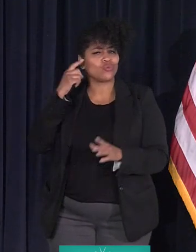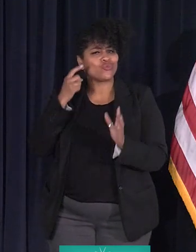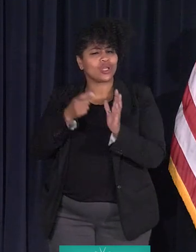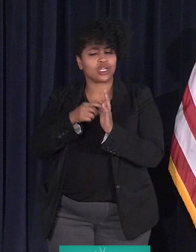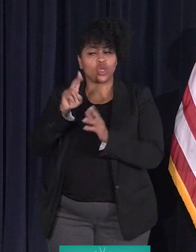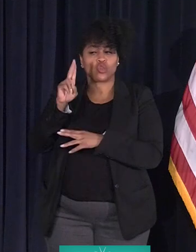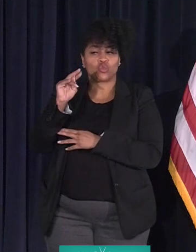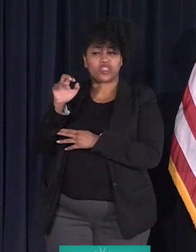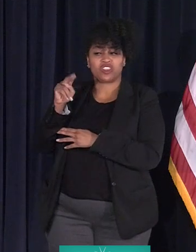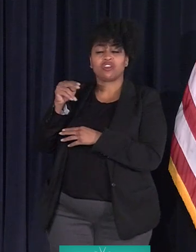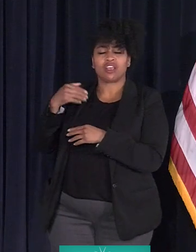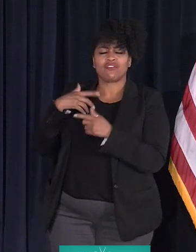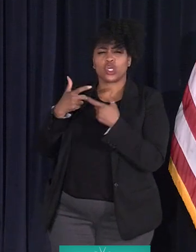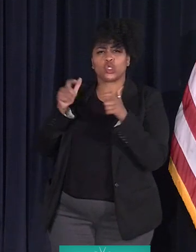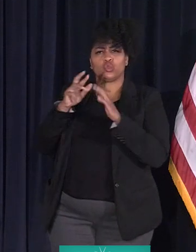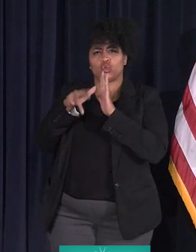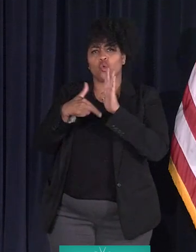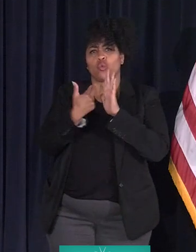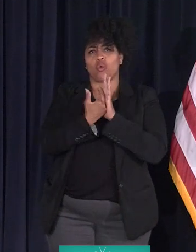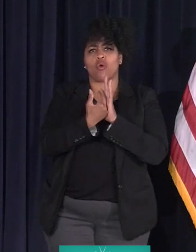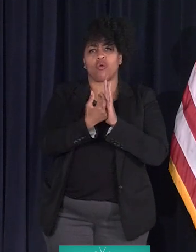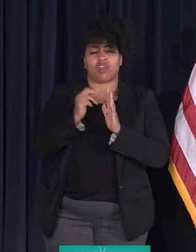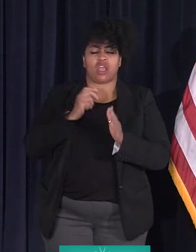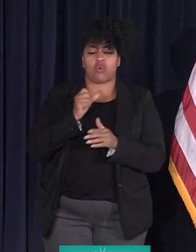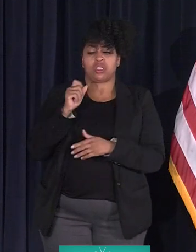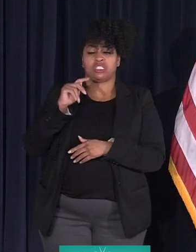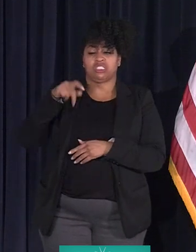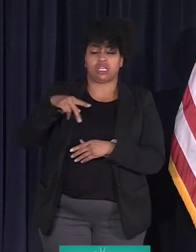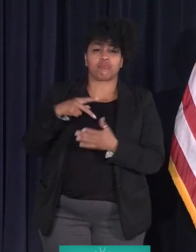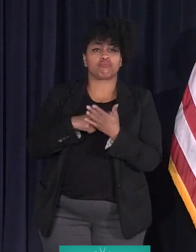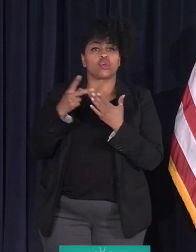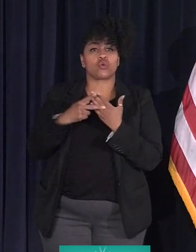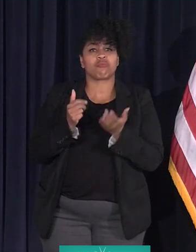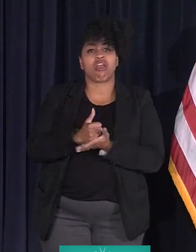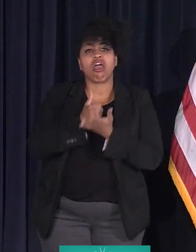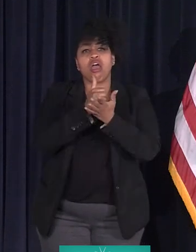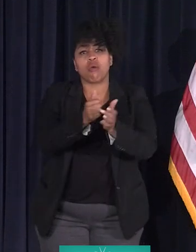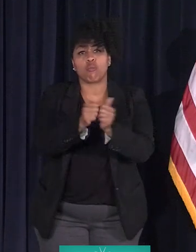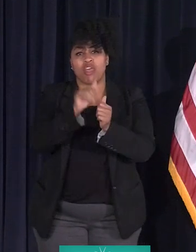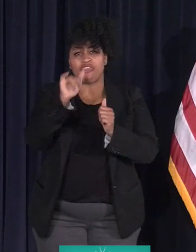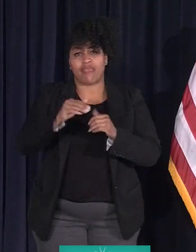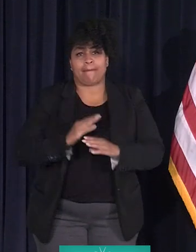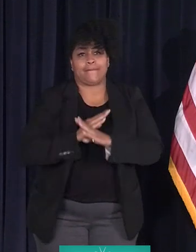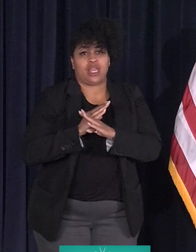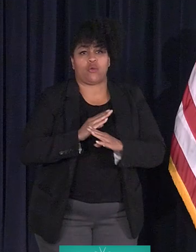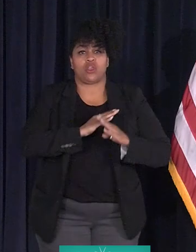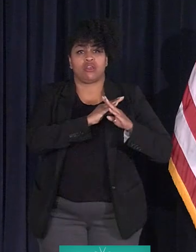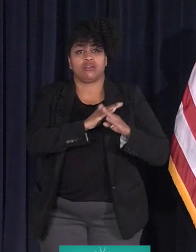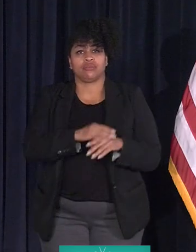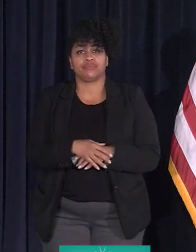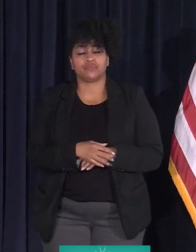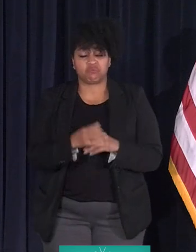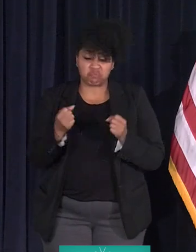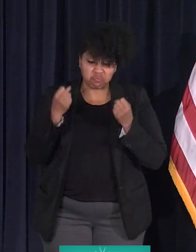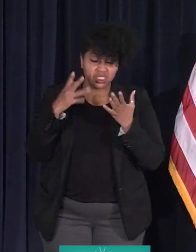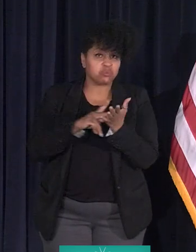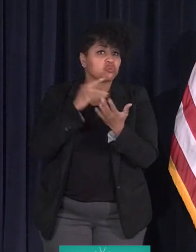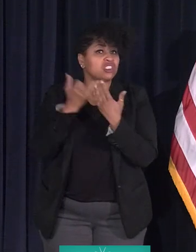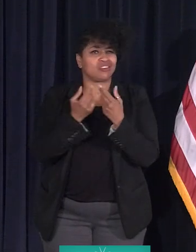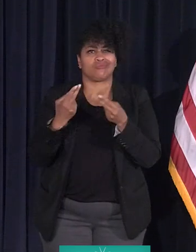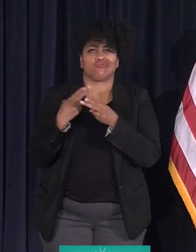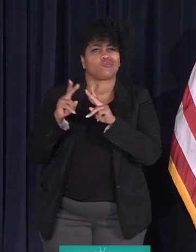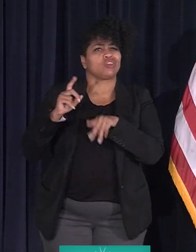play. And with that in mind, our STEP program helps us with that barrier. Although many of the projects are short-term